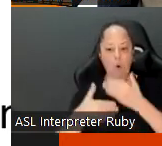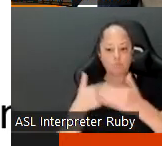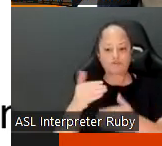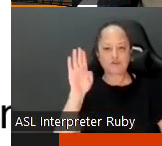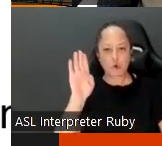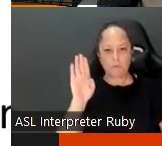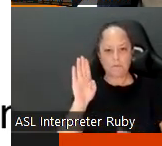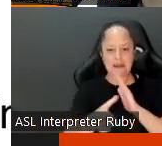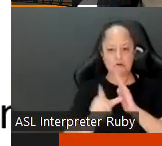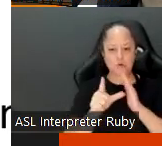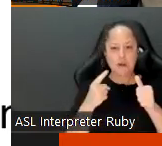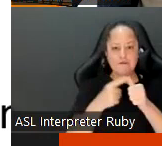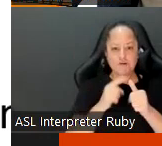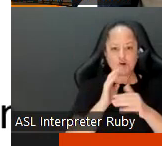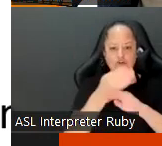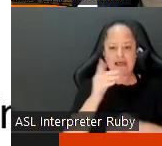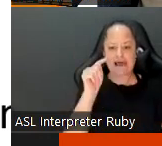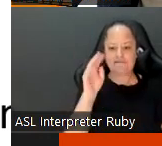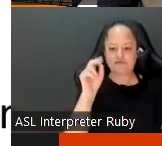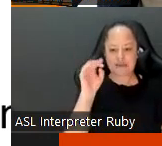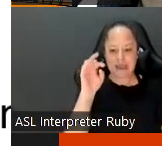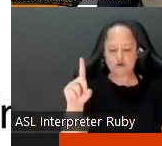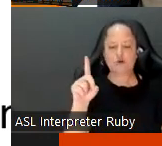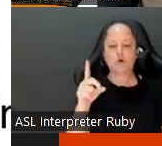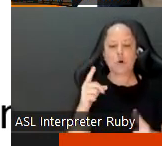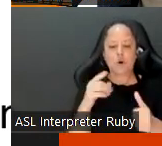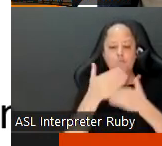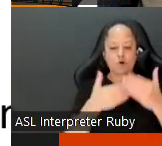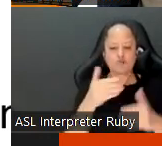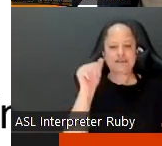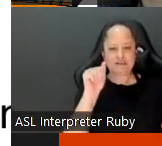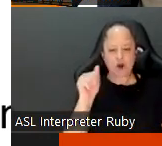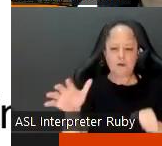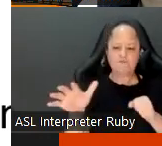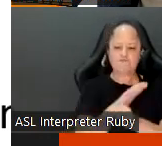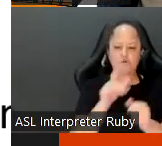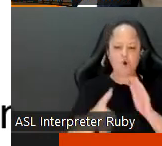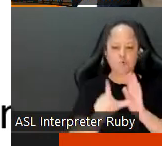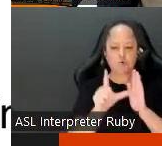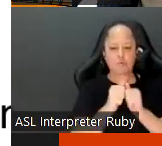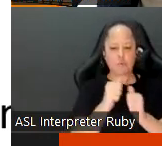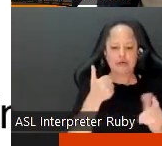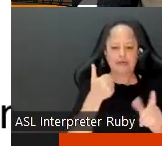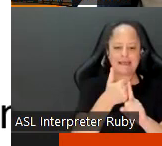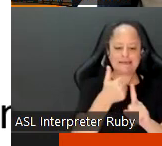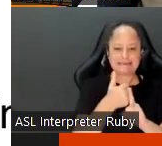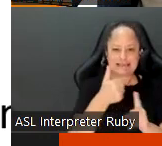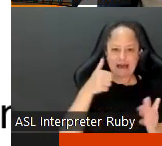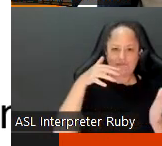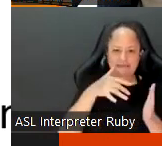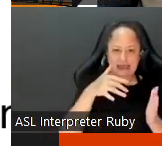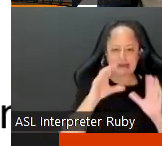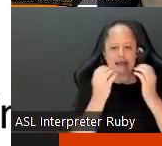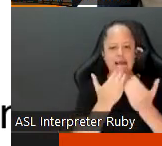and your first one after you're tenured is the procedure a which means you do the full review with your self-study classroom observation